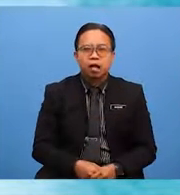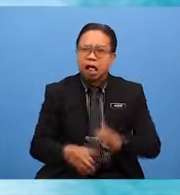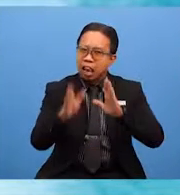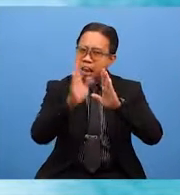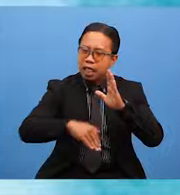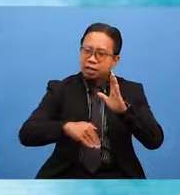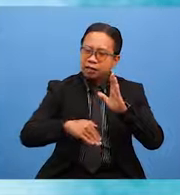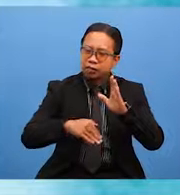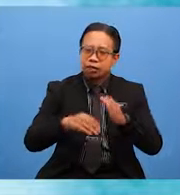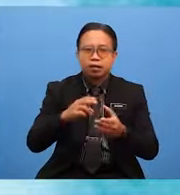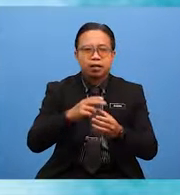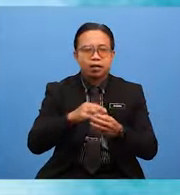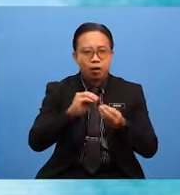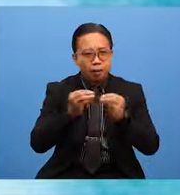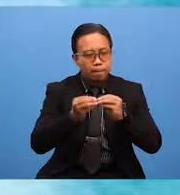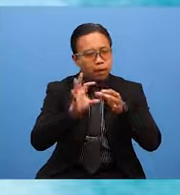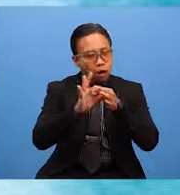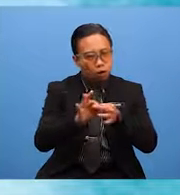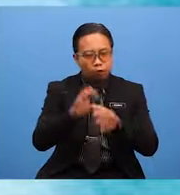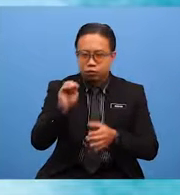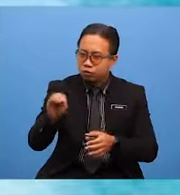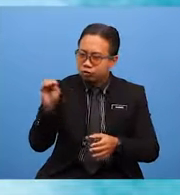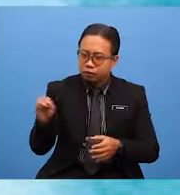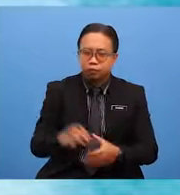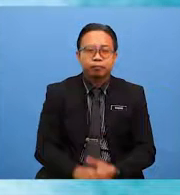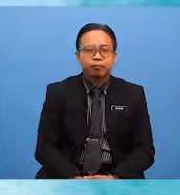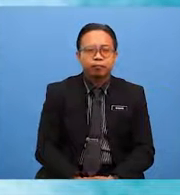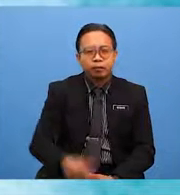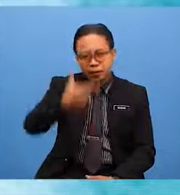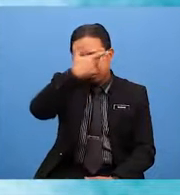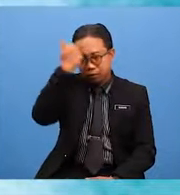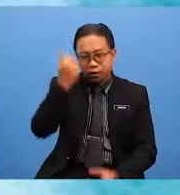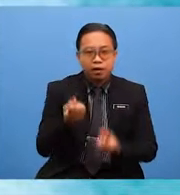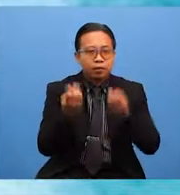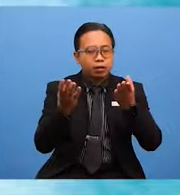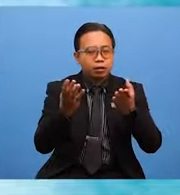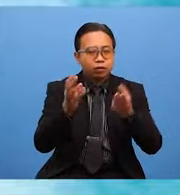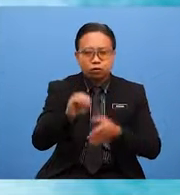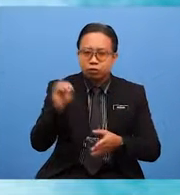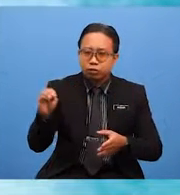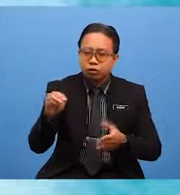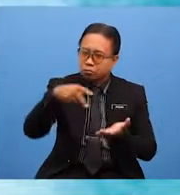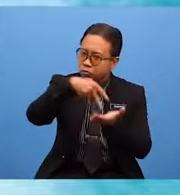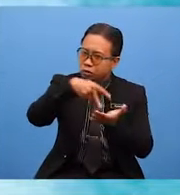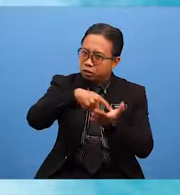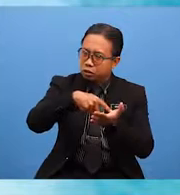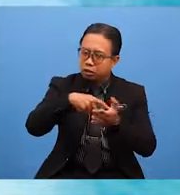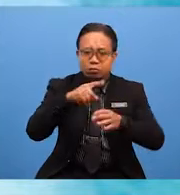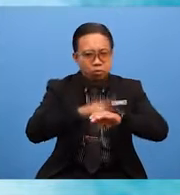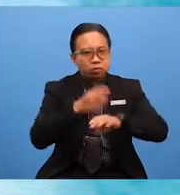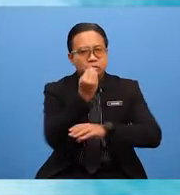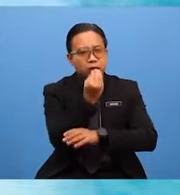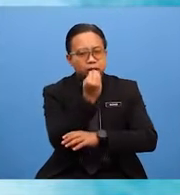half the number of students. As a result, many students have to stand while eating.